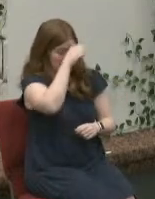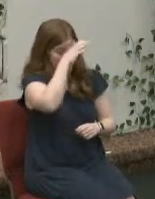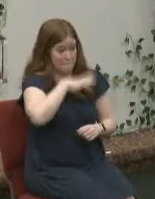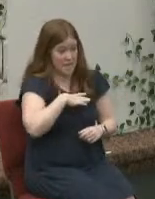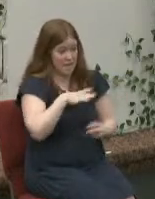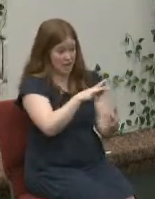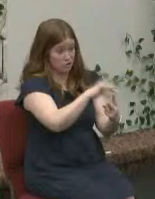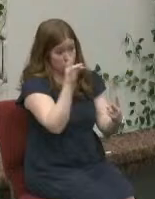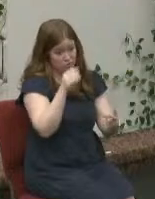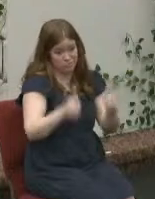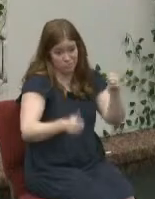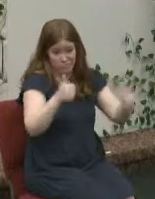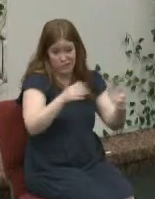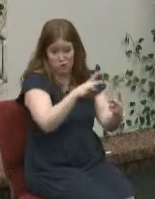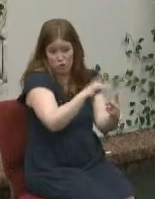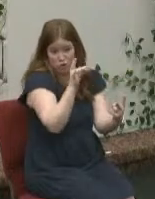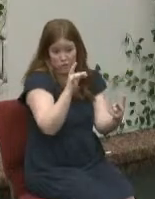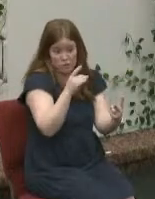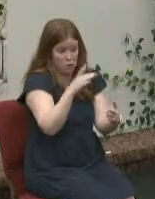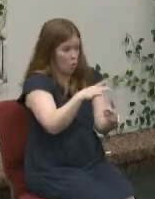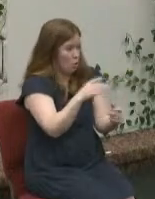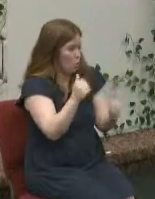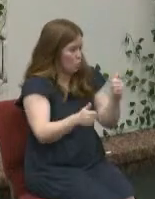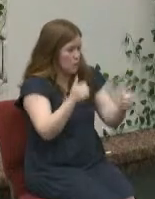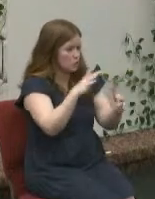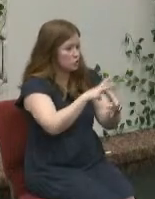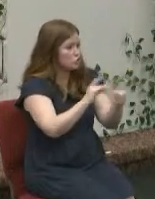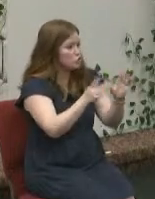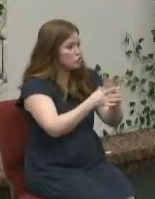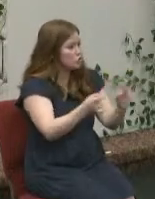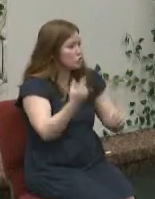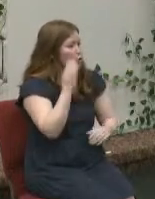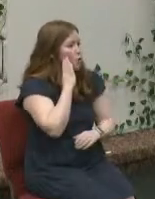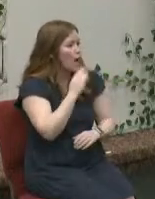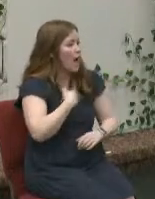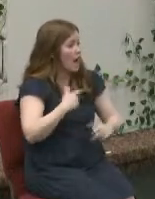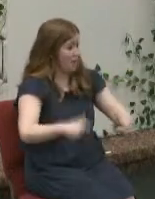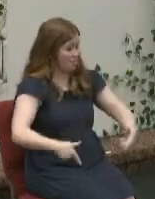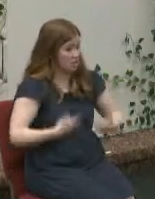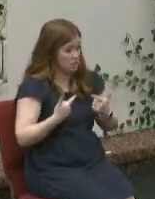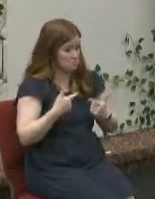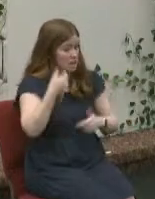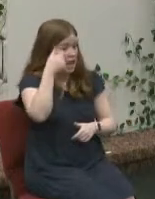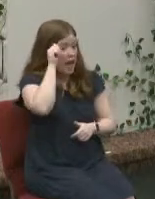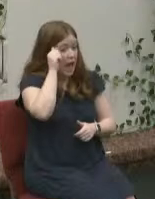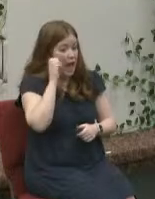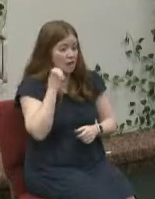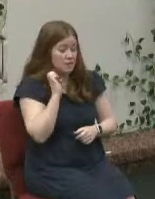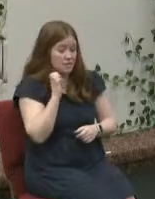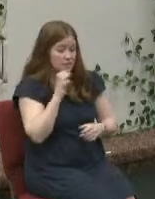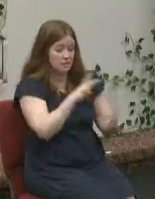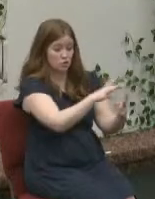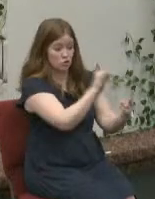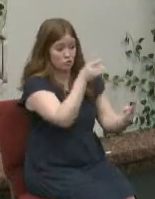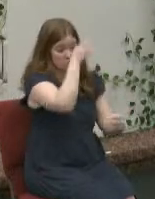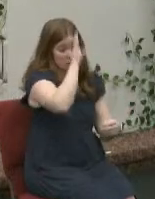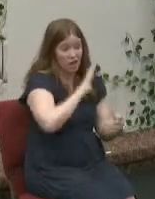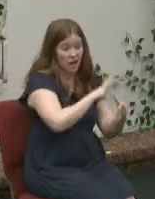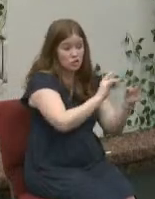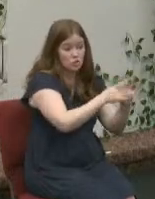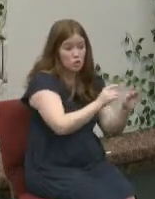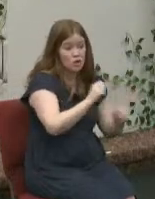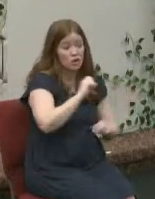road they would go down which story they would live by Adam and Eve chose whether it was God's story or the devil's story